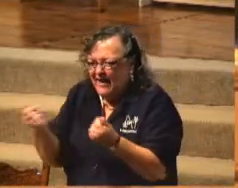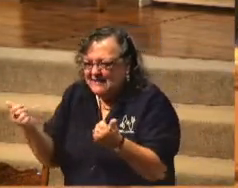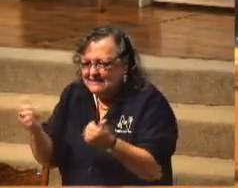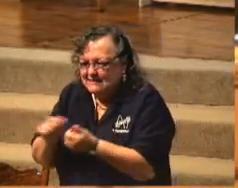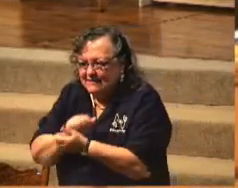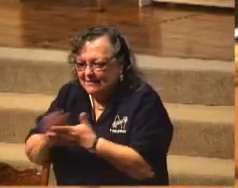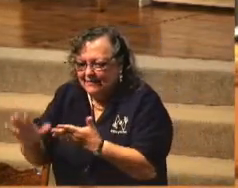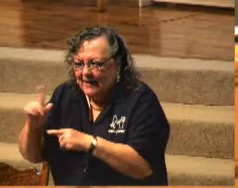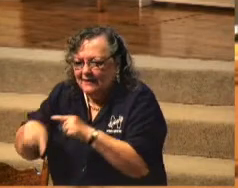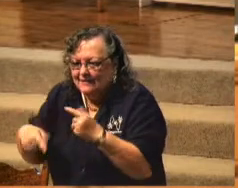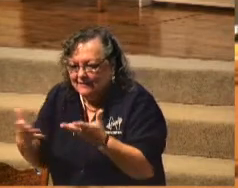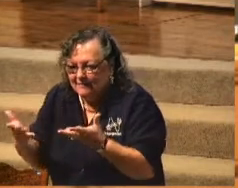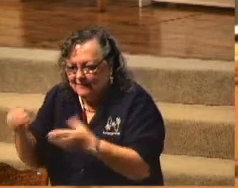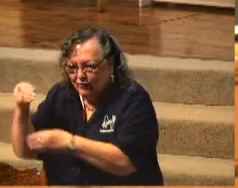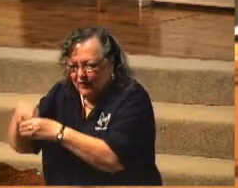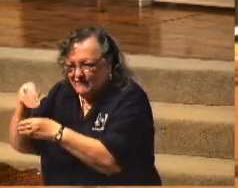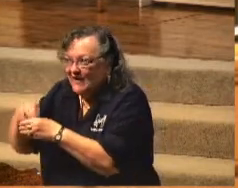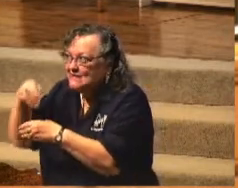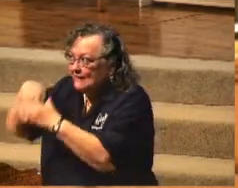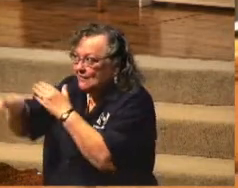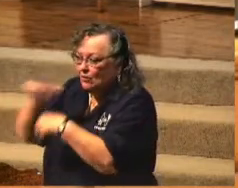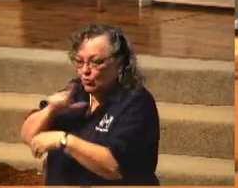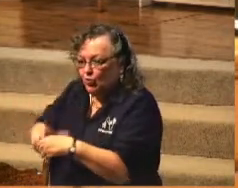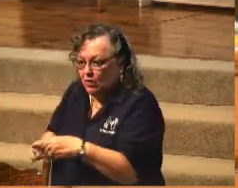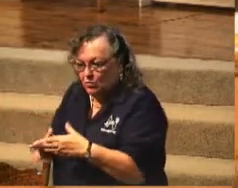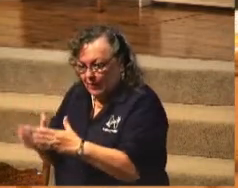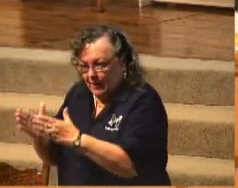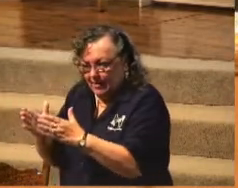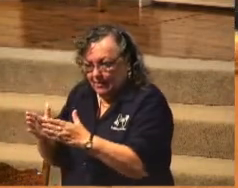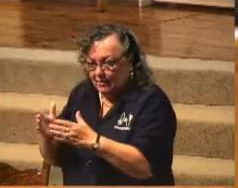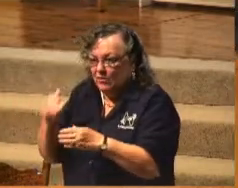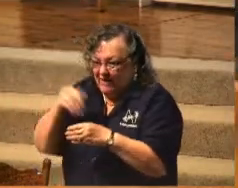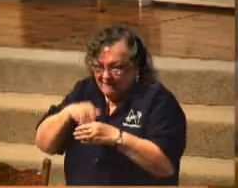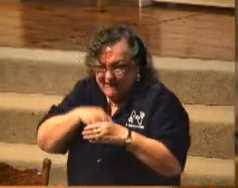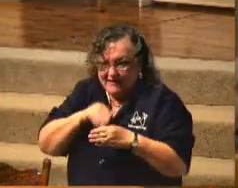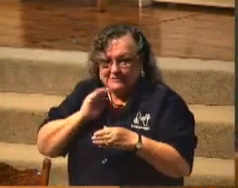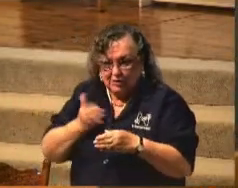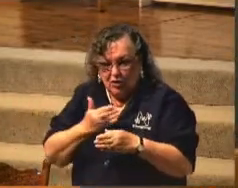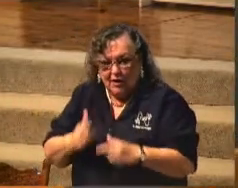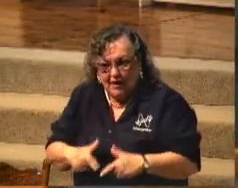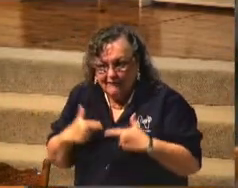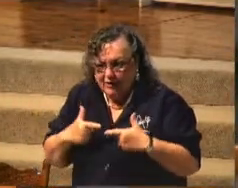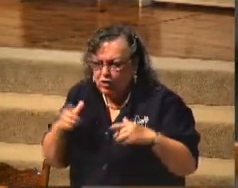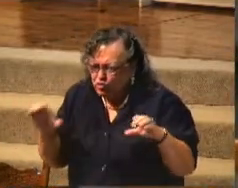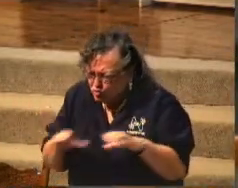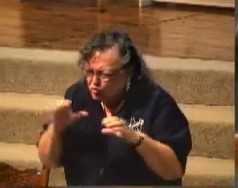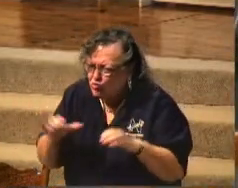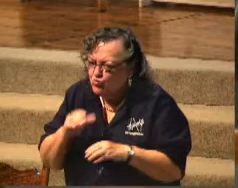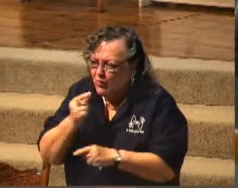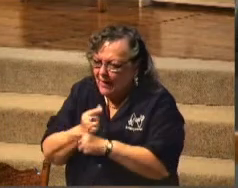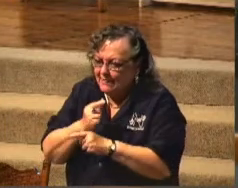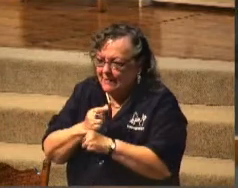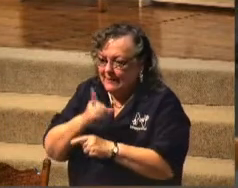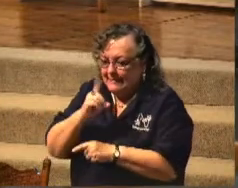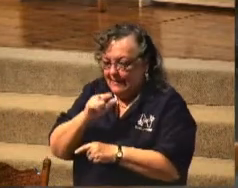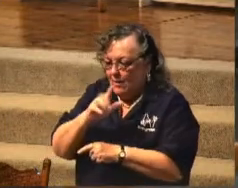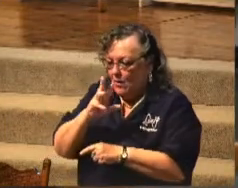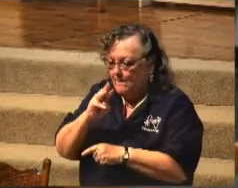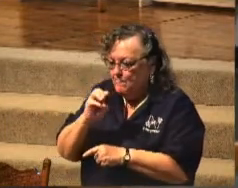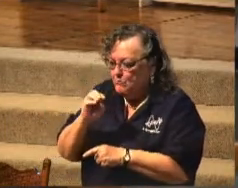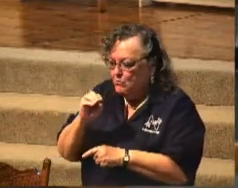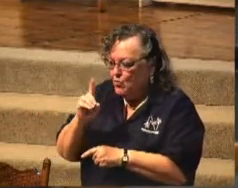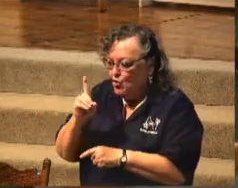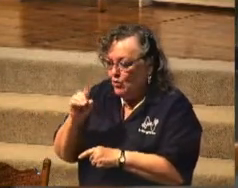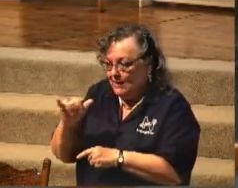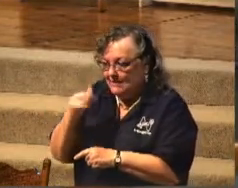We're to invest our life. Just do right. D.L. Moody said this. He said, if I take